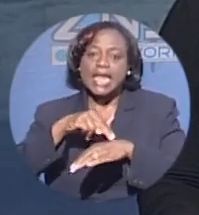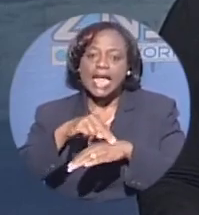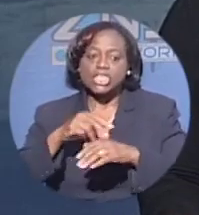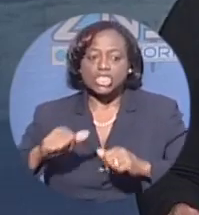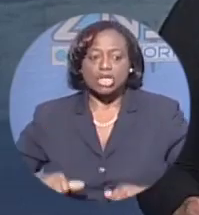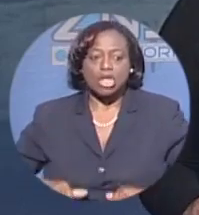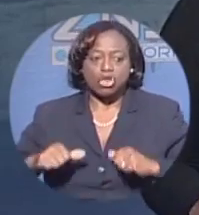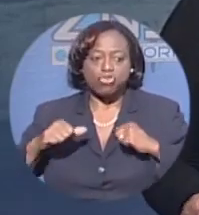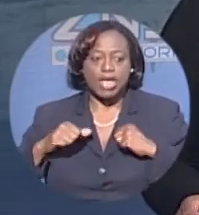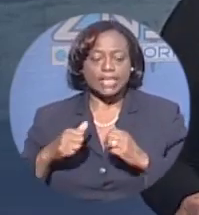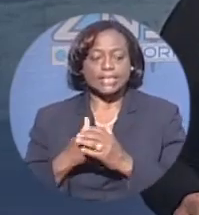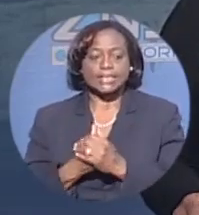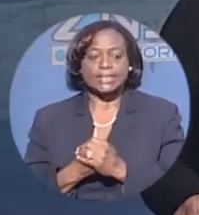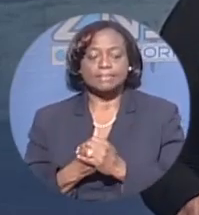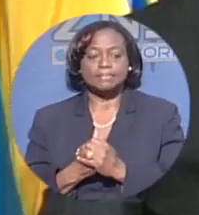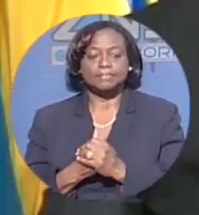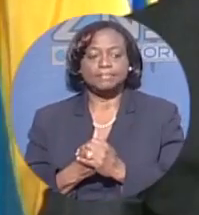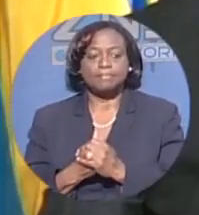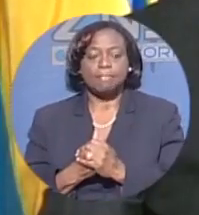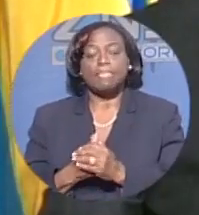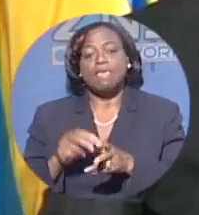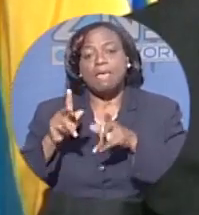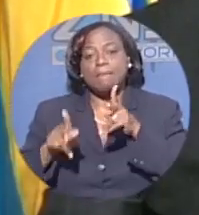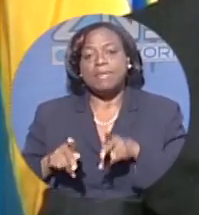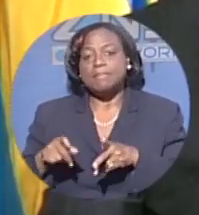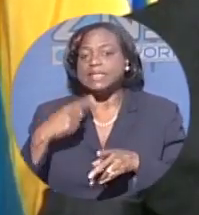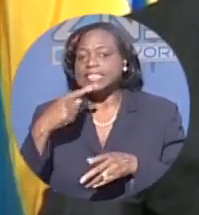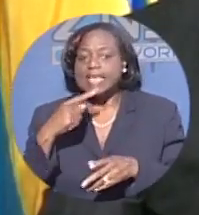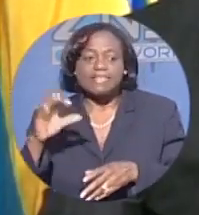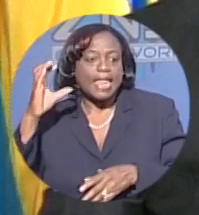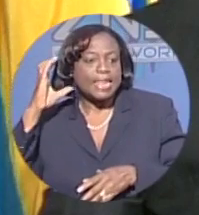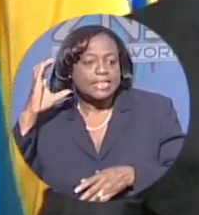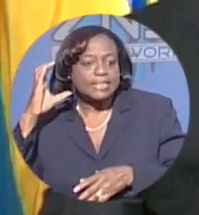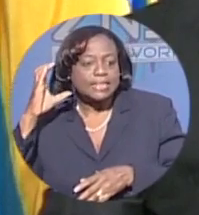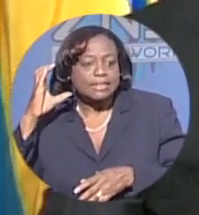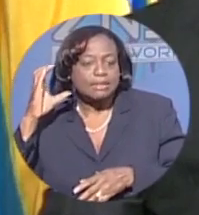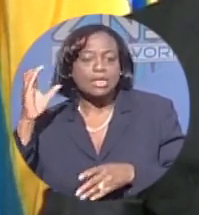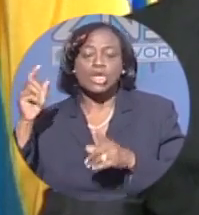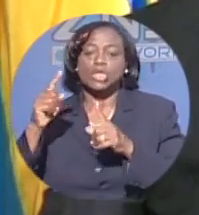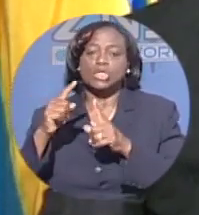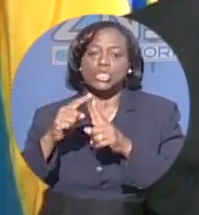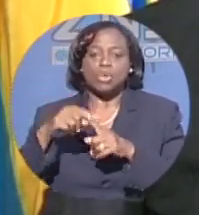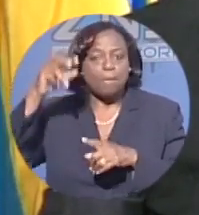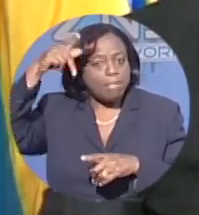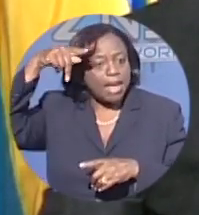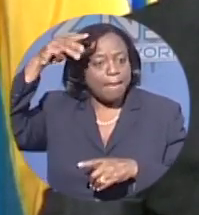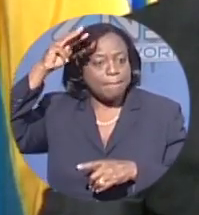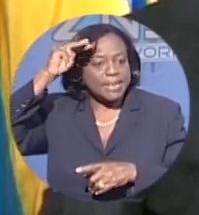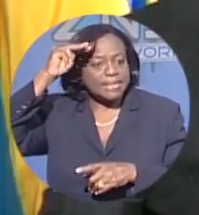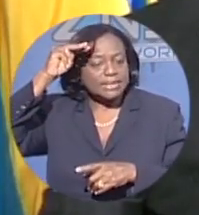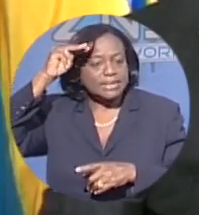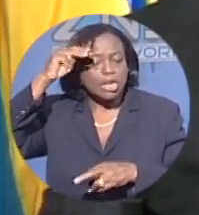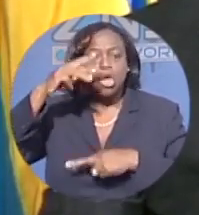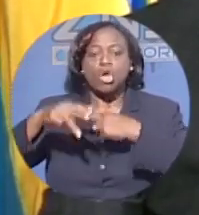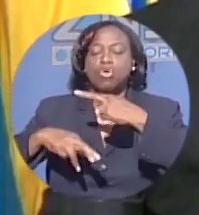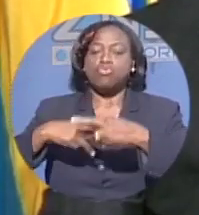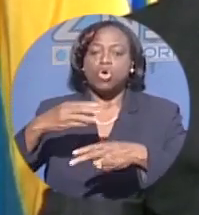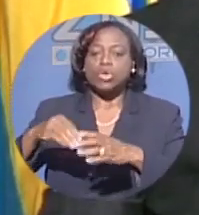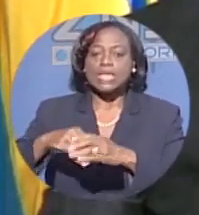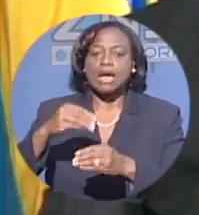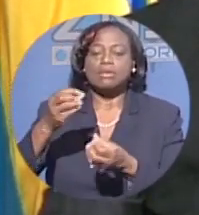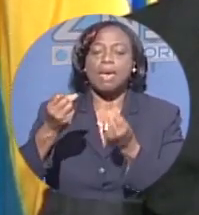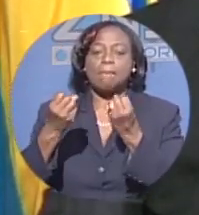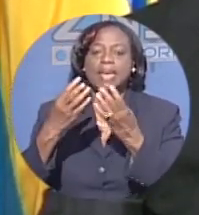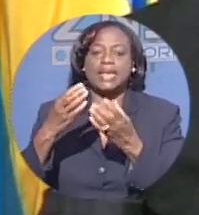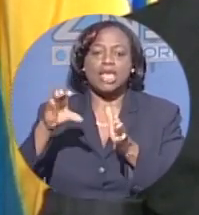was mixed. Residents say they listened attentively last evening as Prime Minister Hubert Ingram rolled out a number of crime-fighting